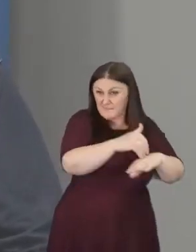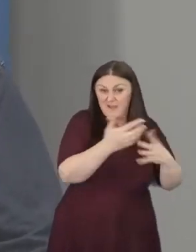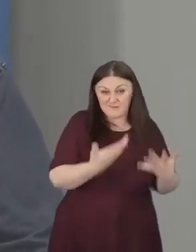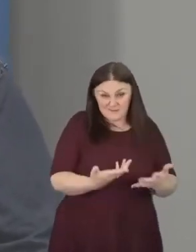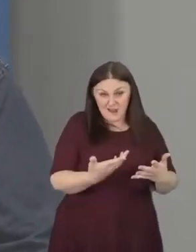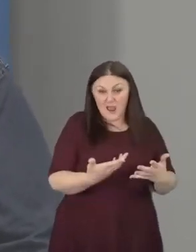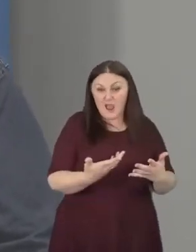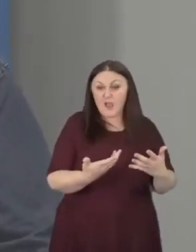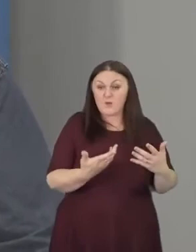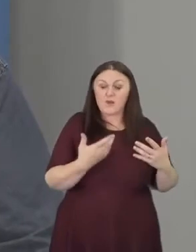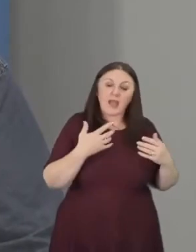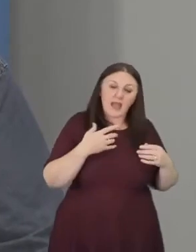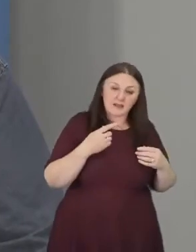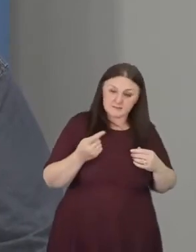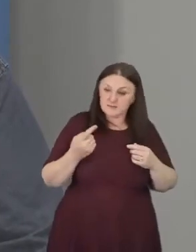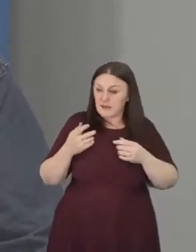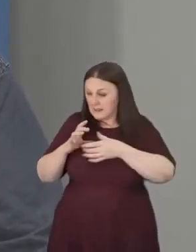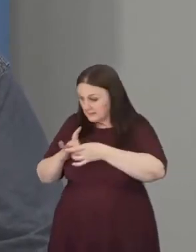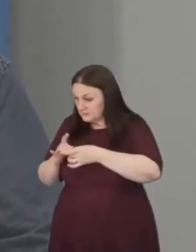line with God's kingdom.